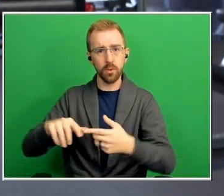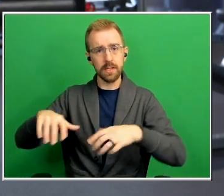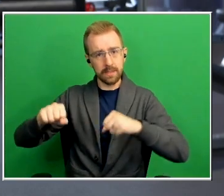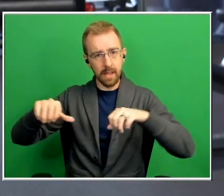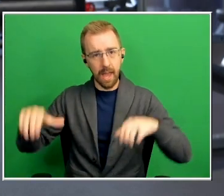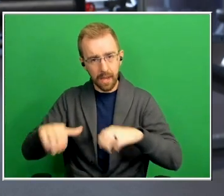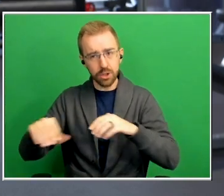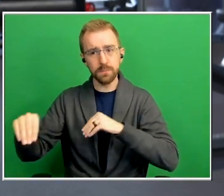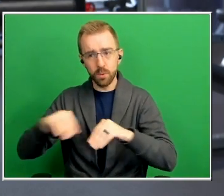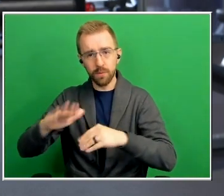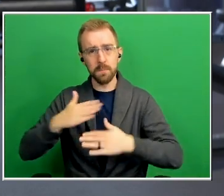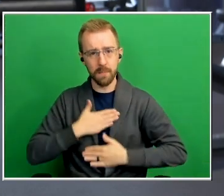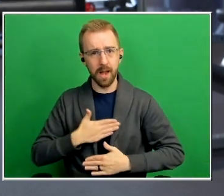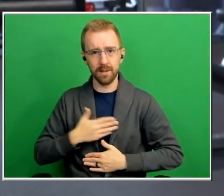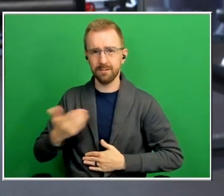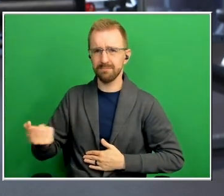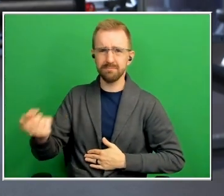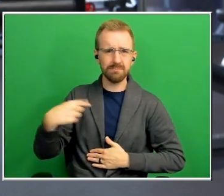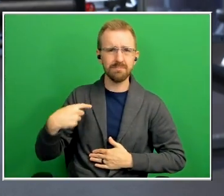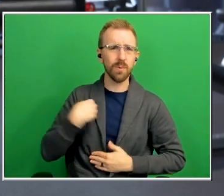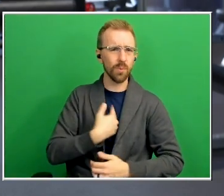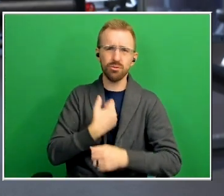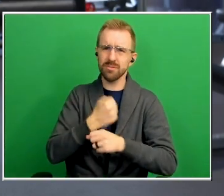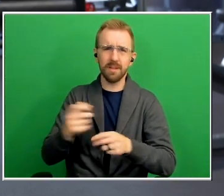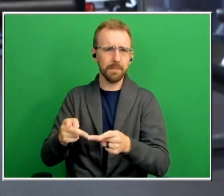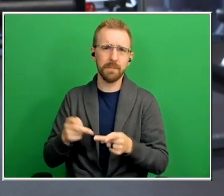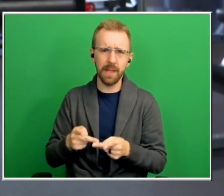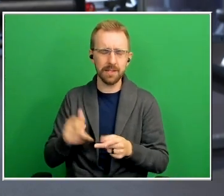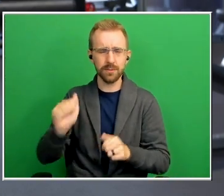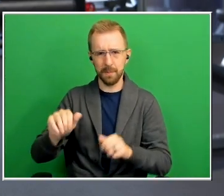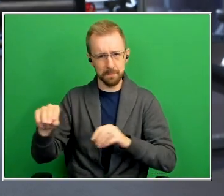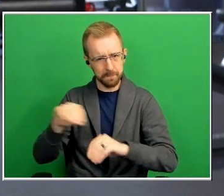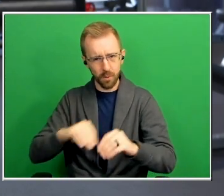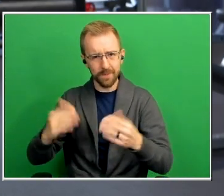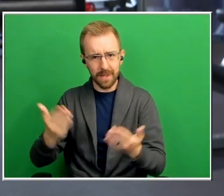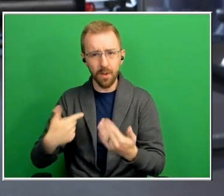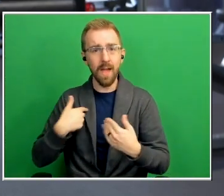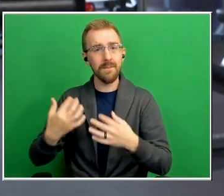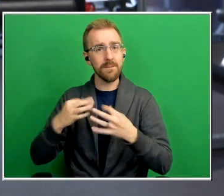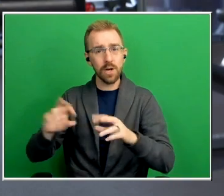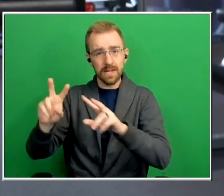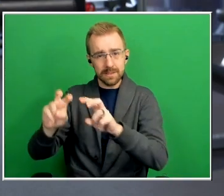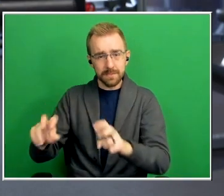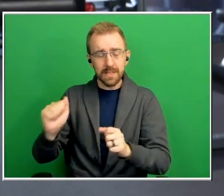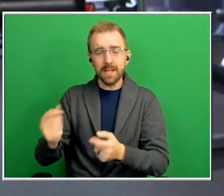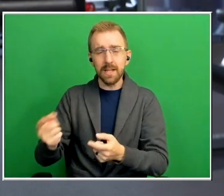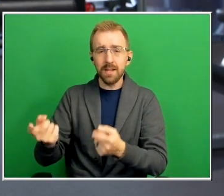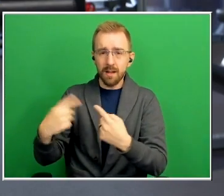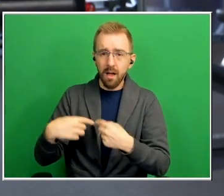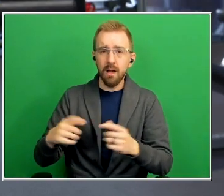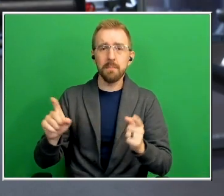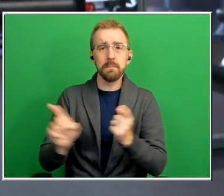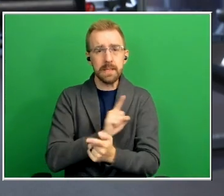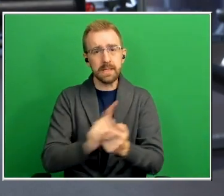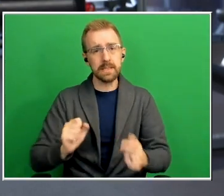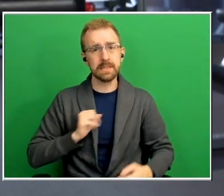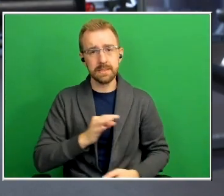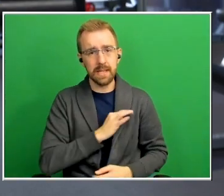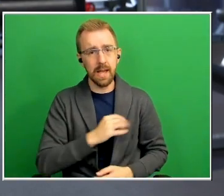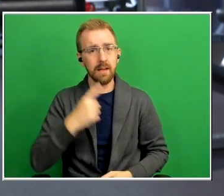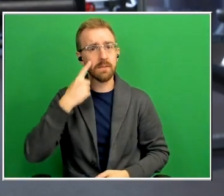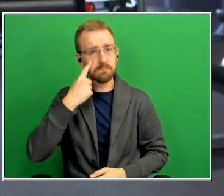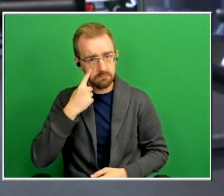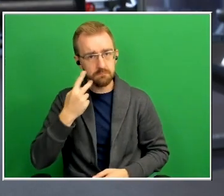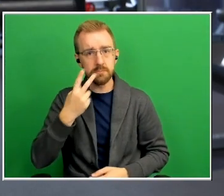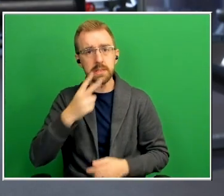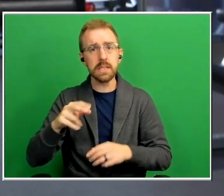place for you to come out and move come on out we have that free assessment so you can come out and meet our staff see our facility no matter where you're